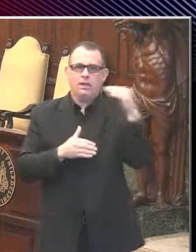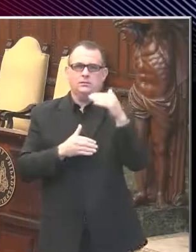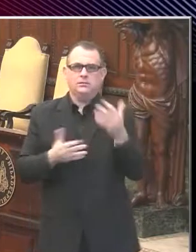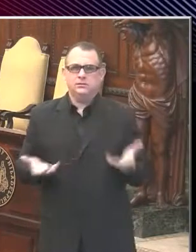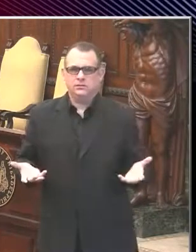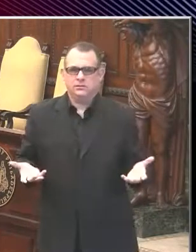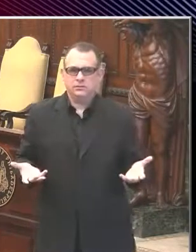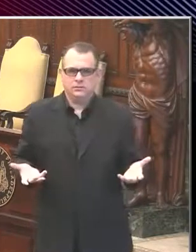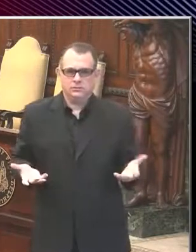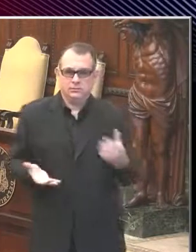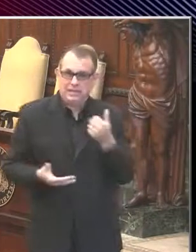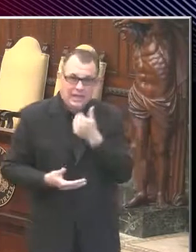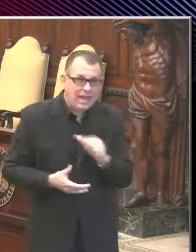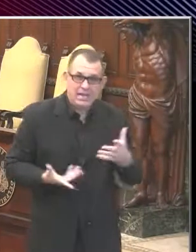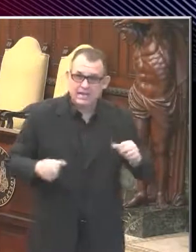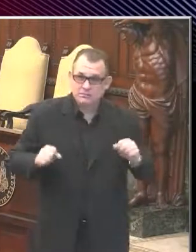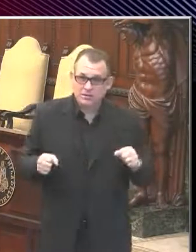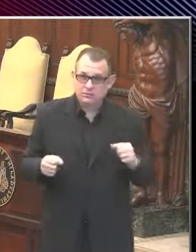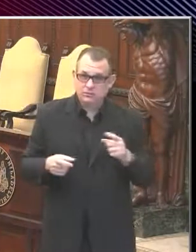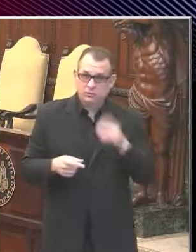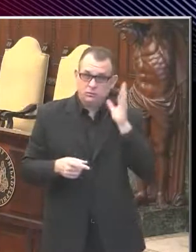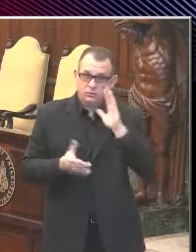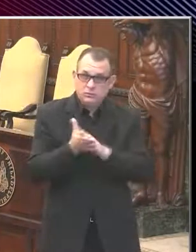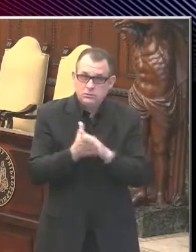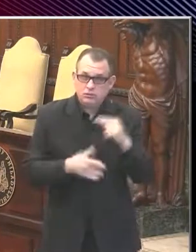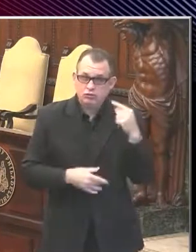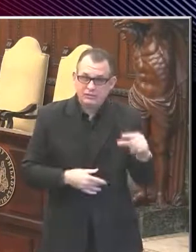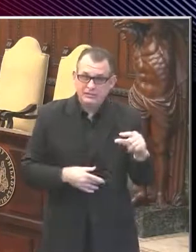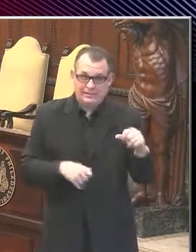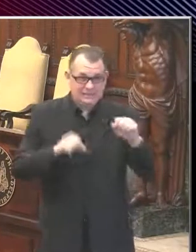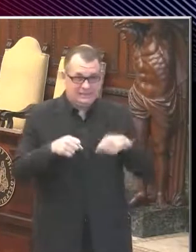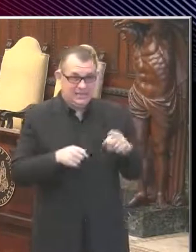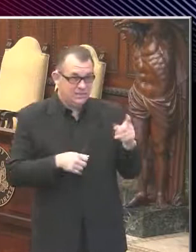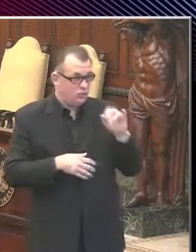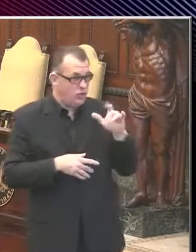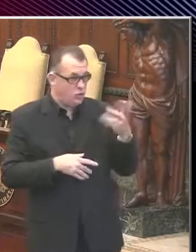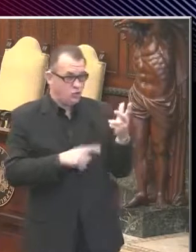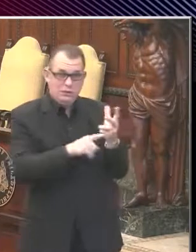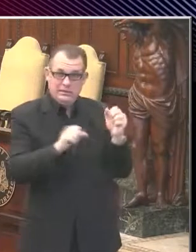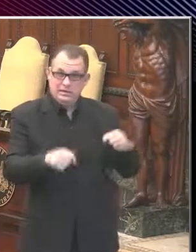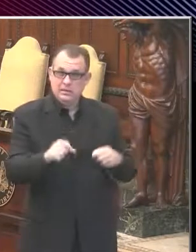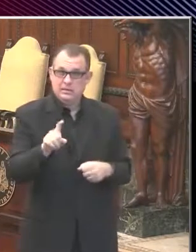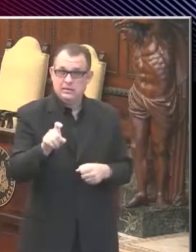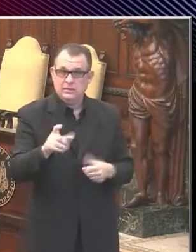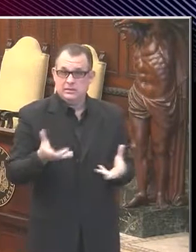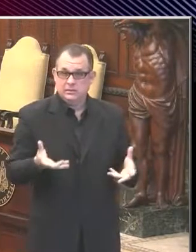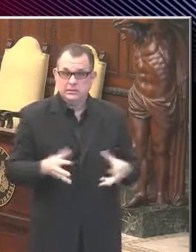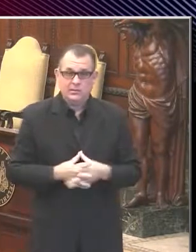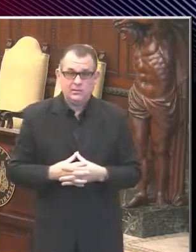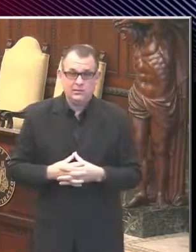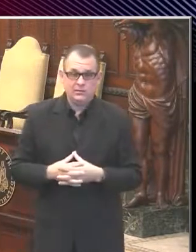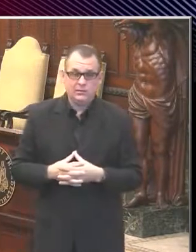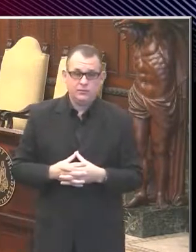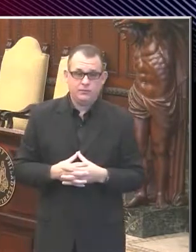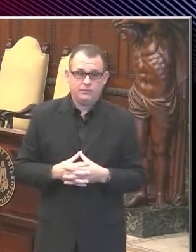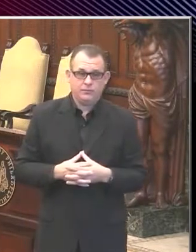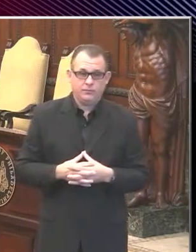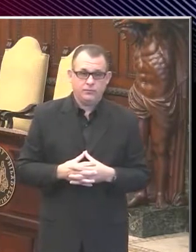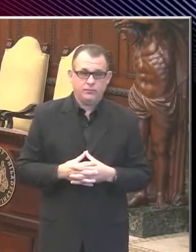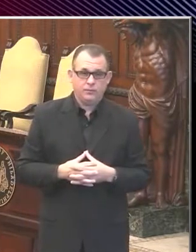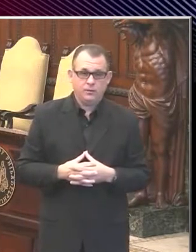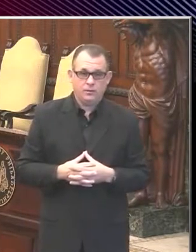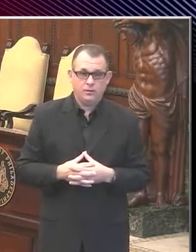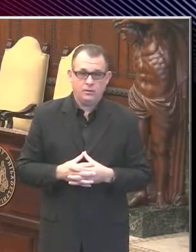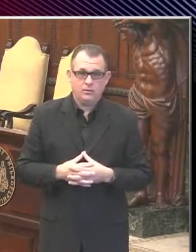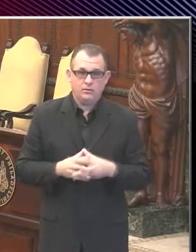possibility that we are, we're still going to enter the green phase by July 3rd? Yeah, the target does not say we need to be